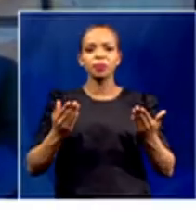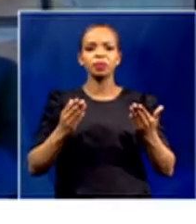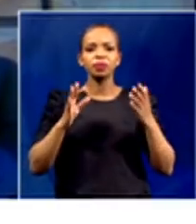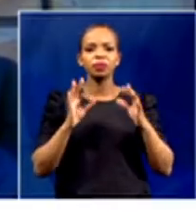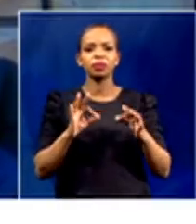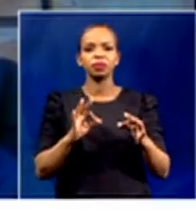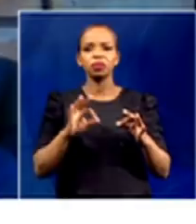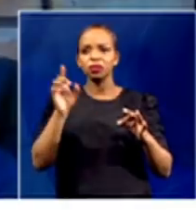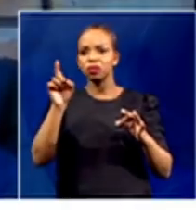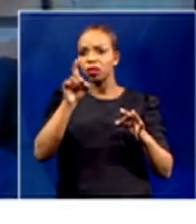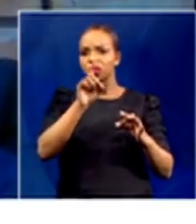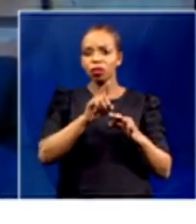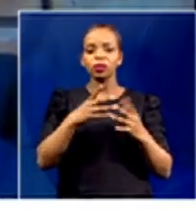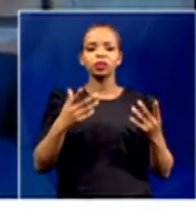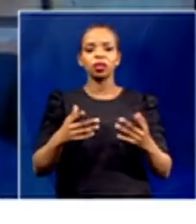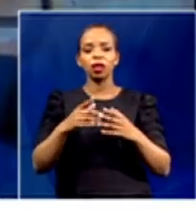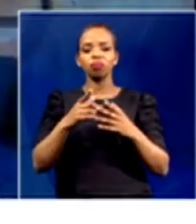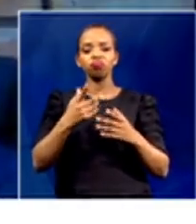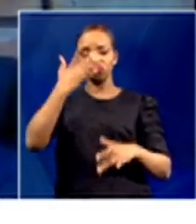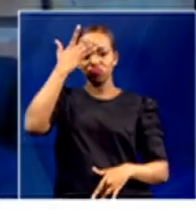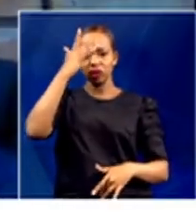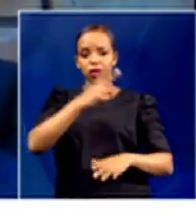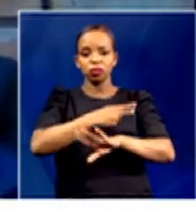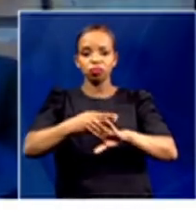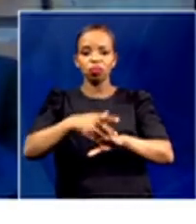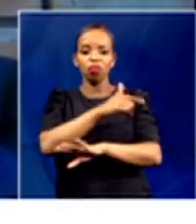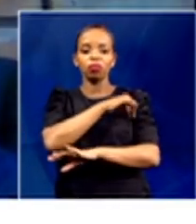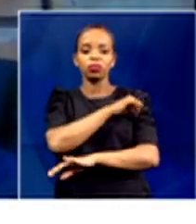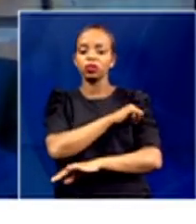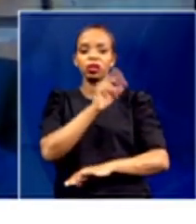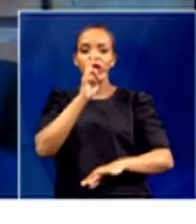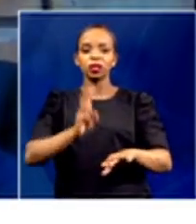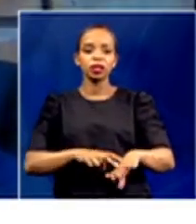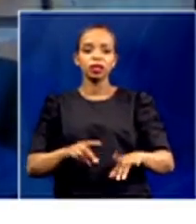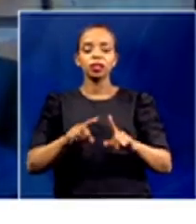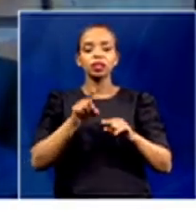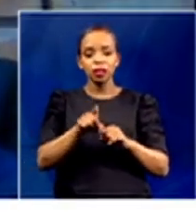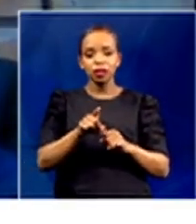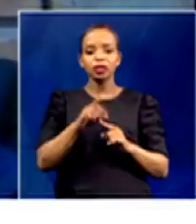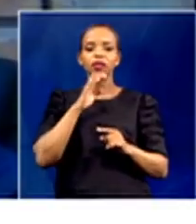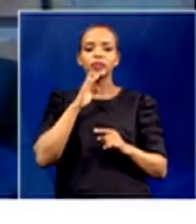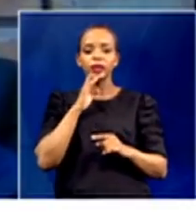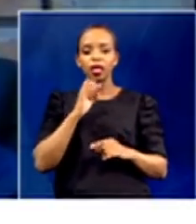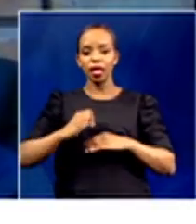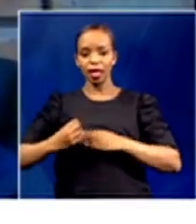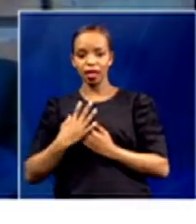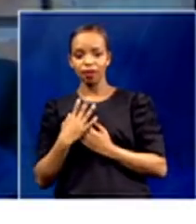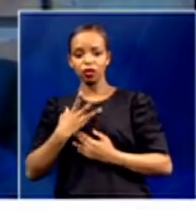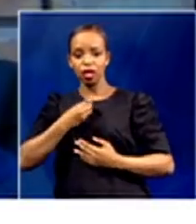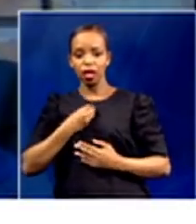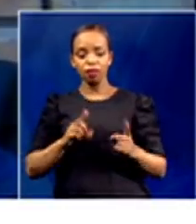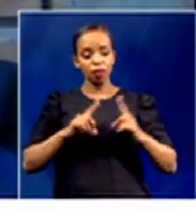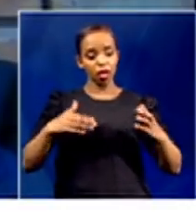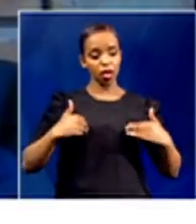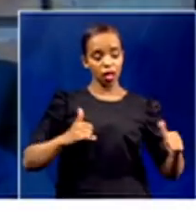non-pharmaceutical intervention measures that stand between infection and health. And remember, this is not about the